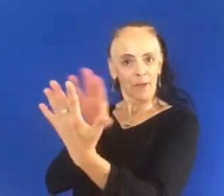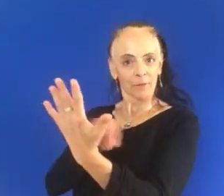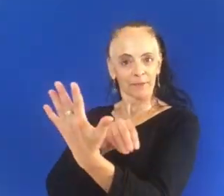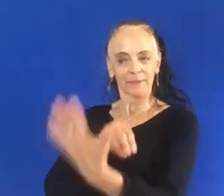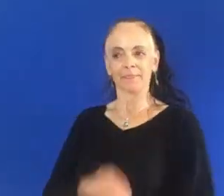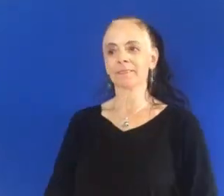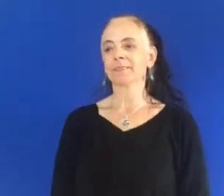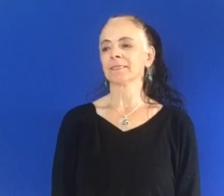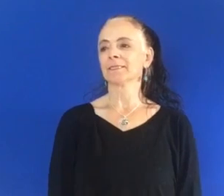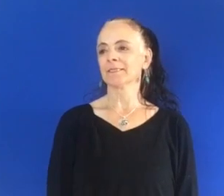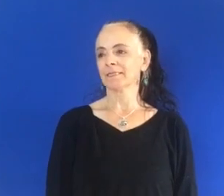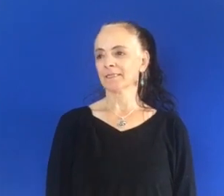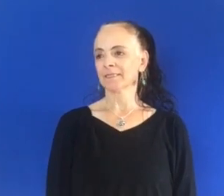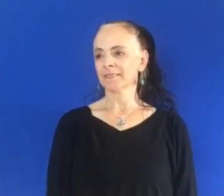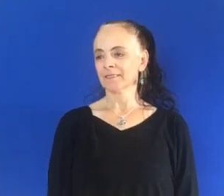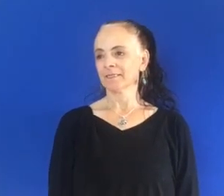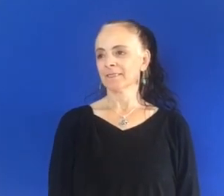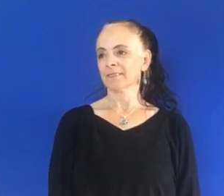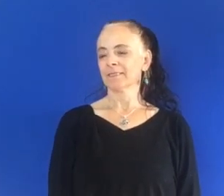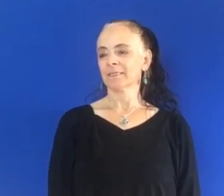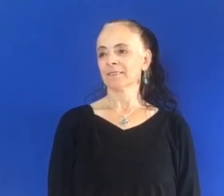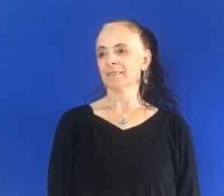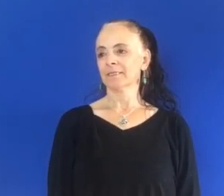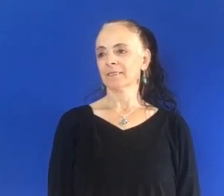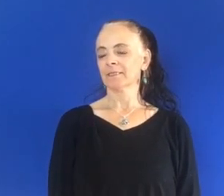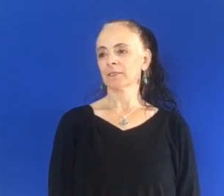Spread arms and legs.